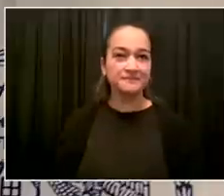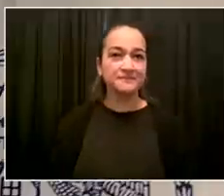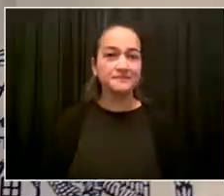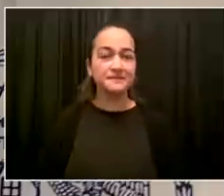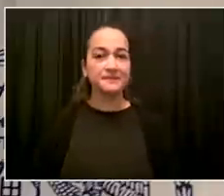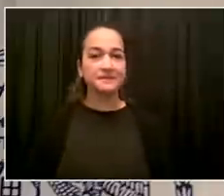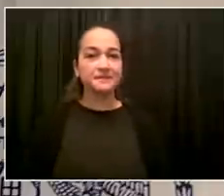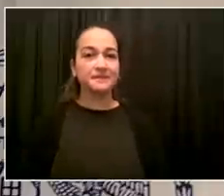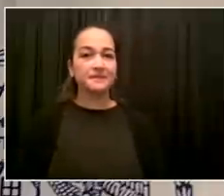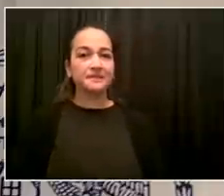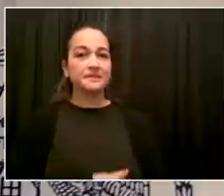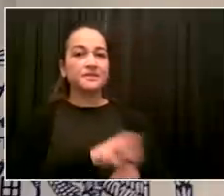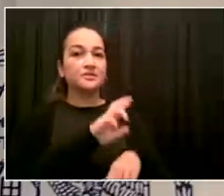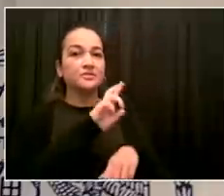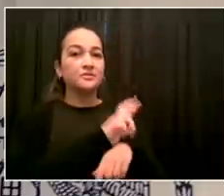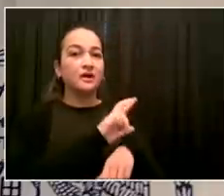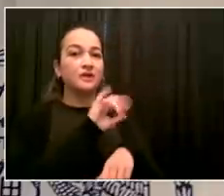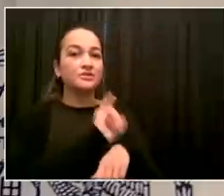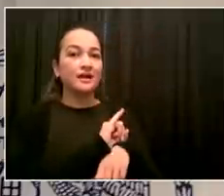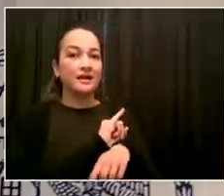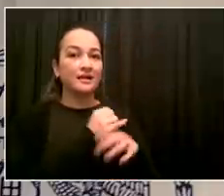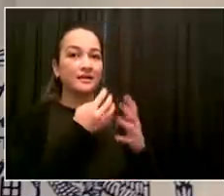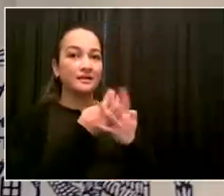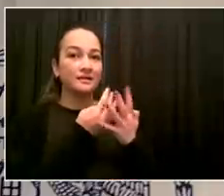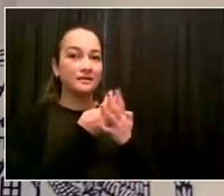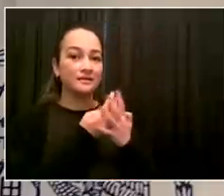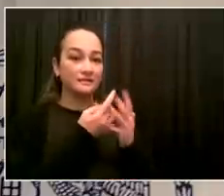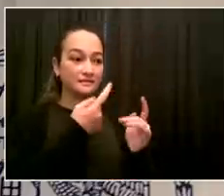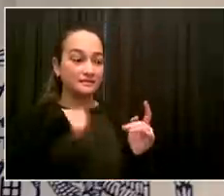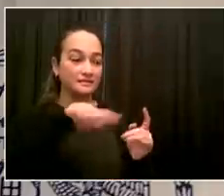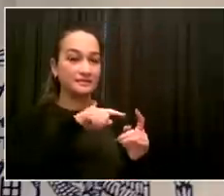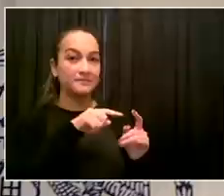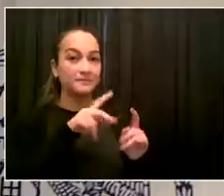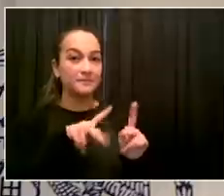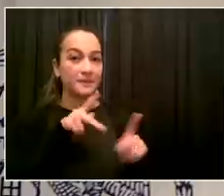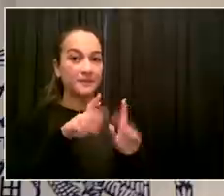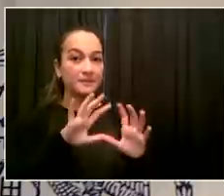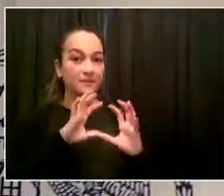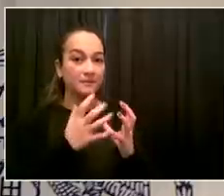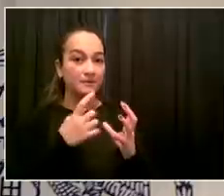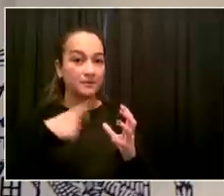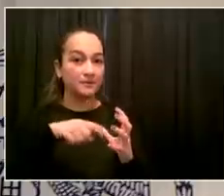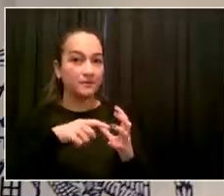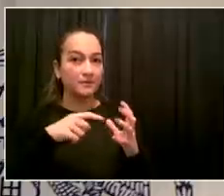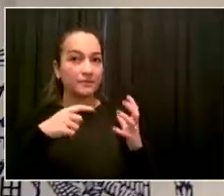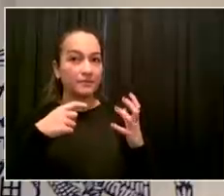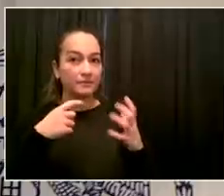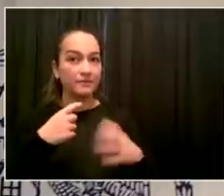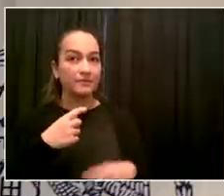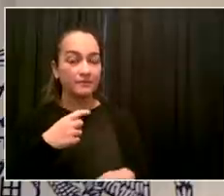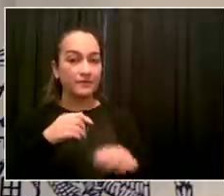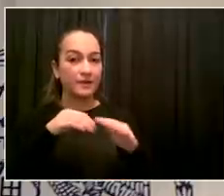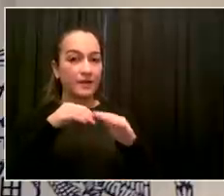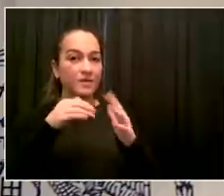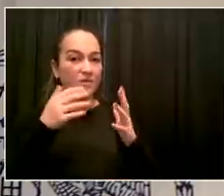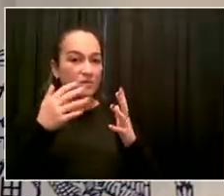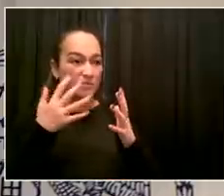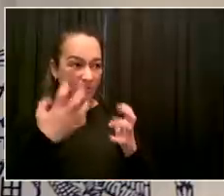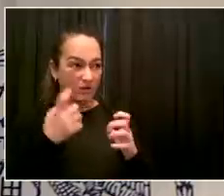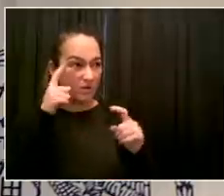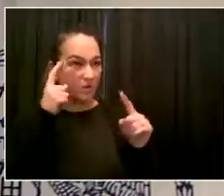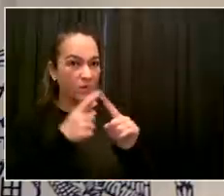So, if I understand correctly, the Less is More Act, Governor Hochul already ordered those folks to be released.